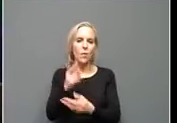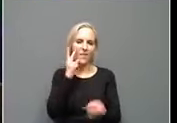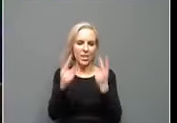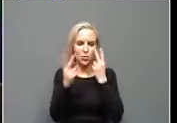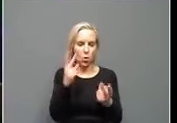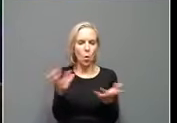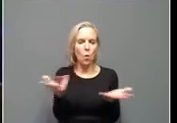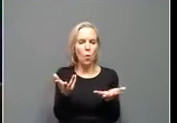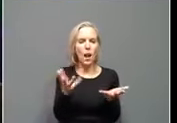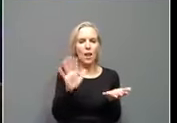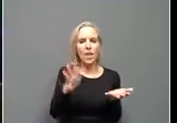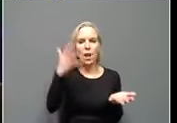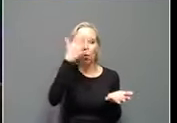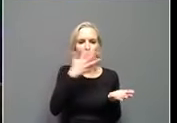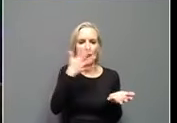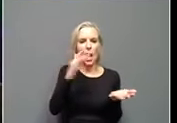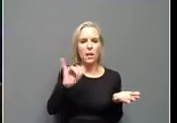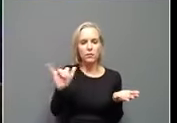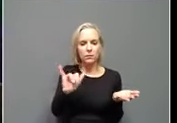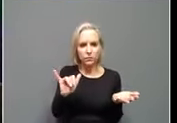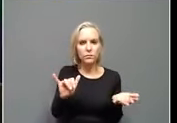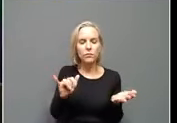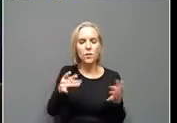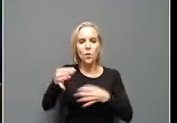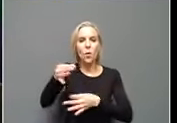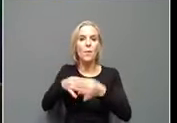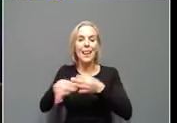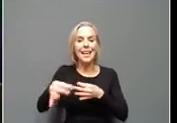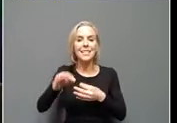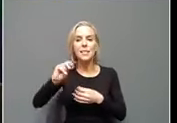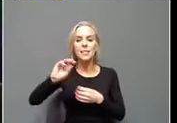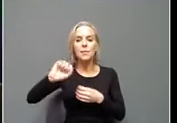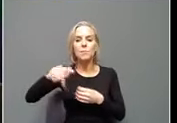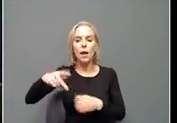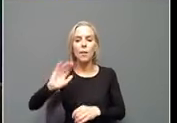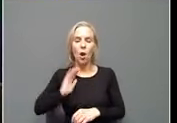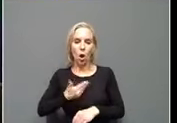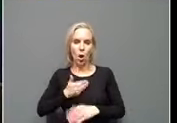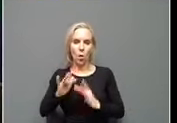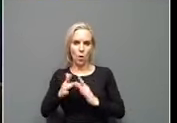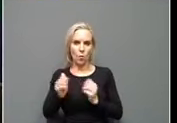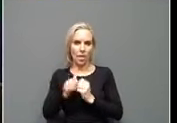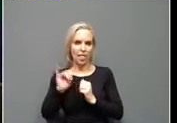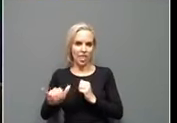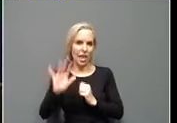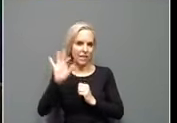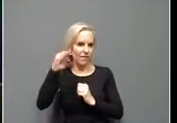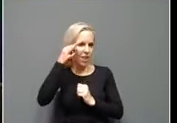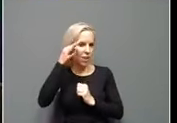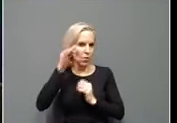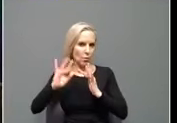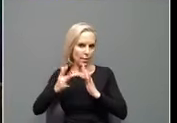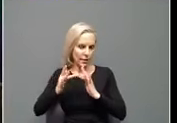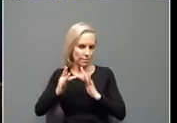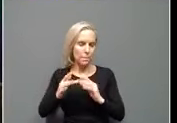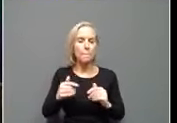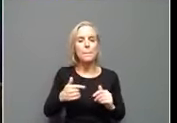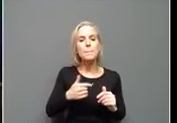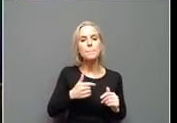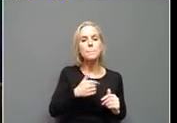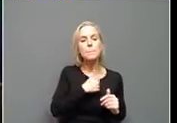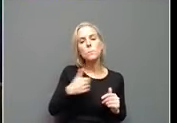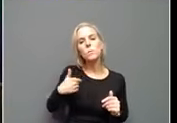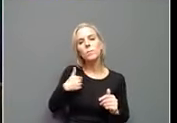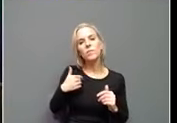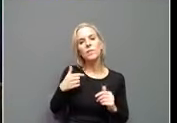that website looks like, and we'll replace the map we have on our website with that federal site. We've been working as well with the